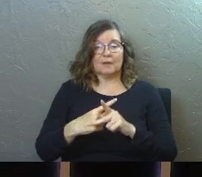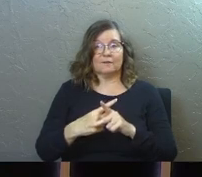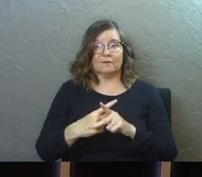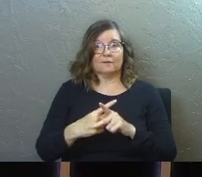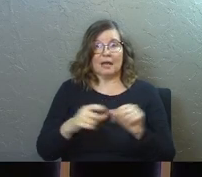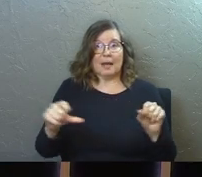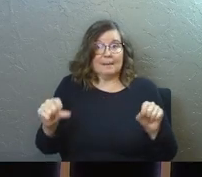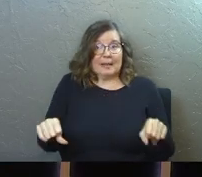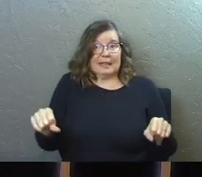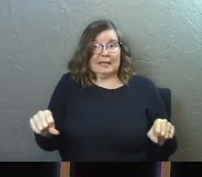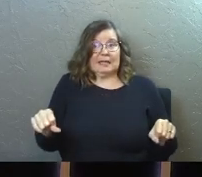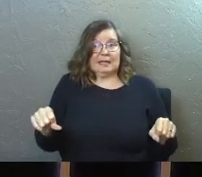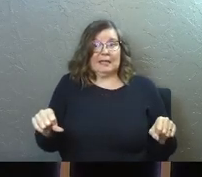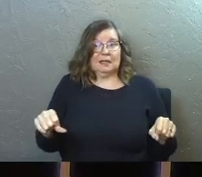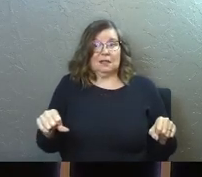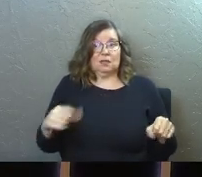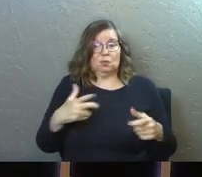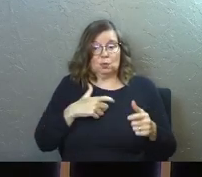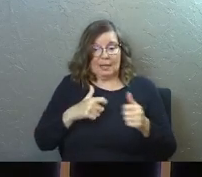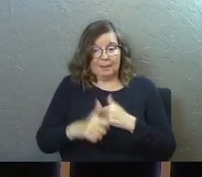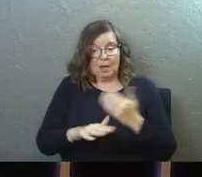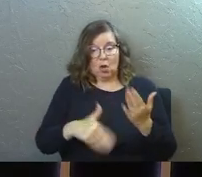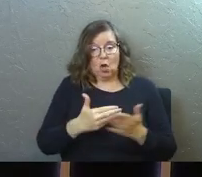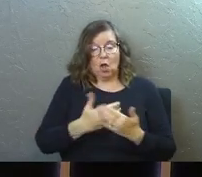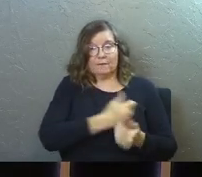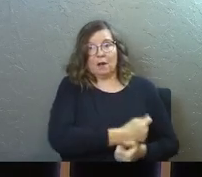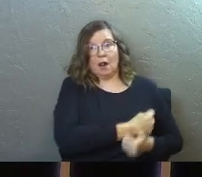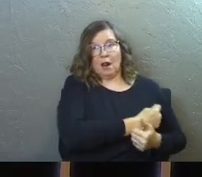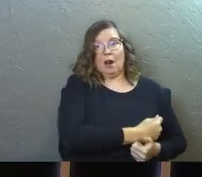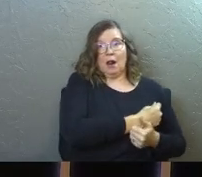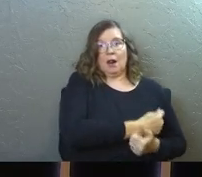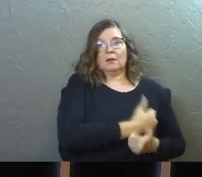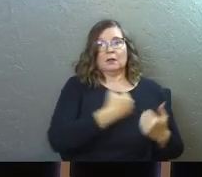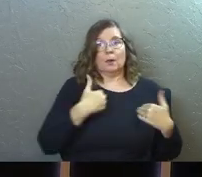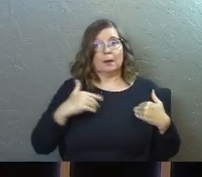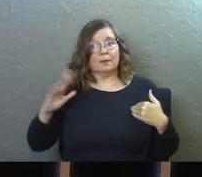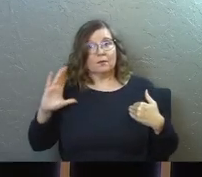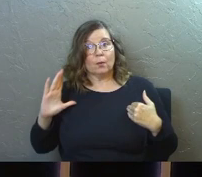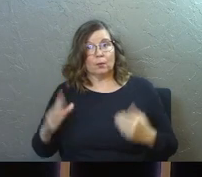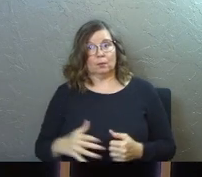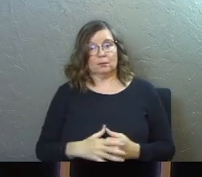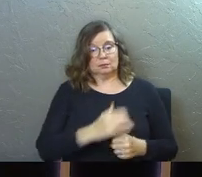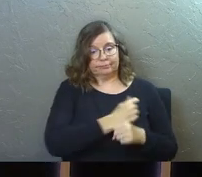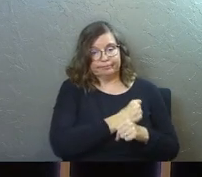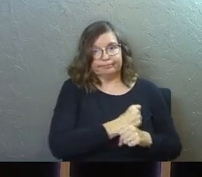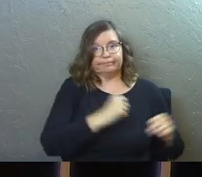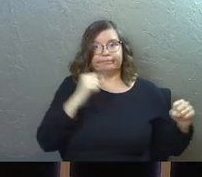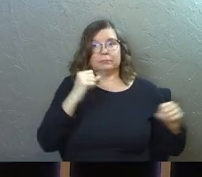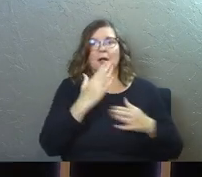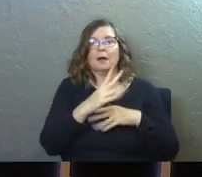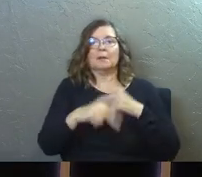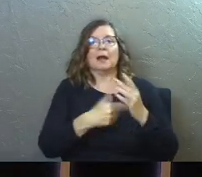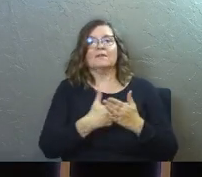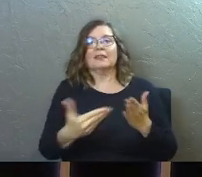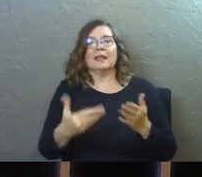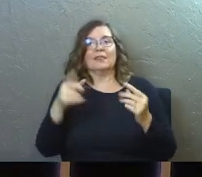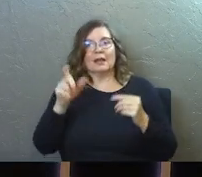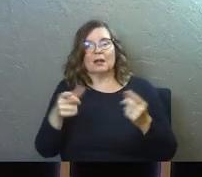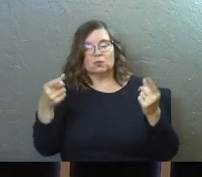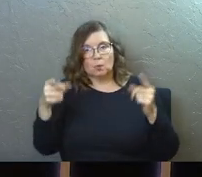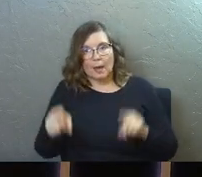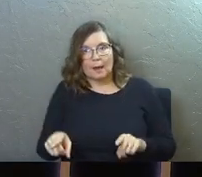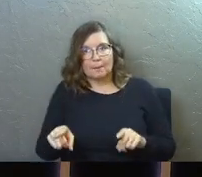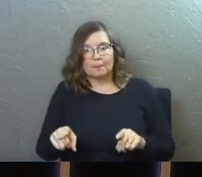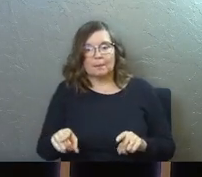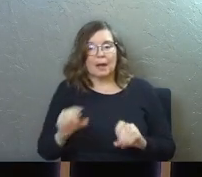supernatural ability to get past all the bondage that you used to be in. Like there's some kind of a thing that has to